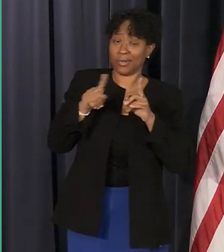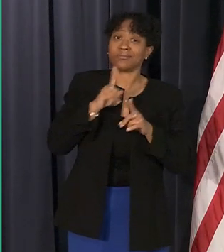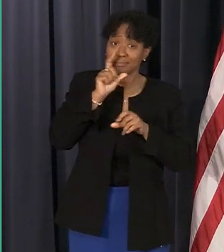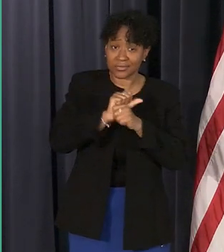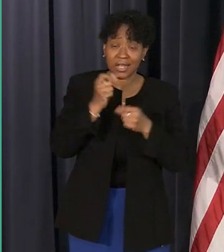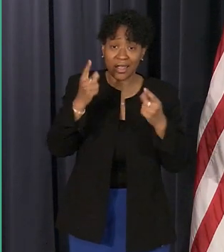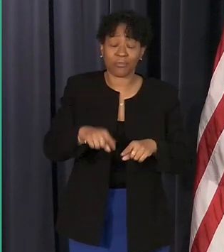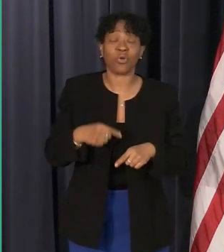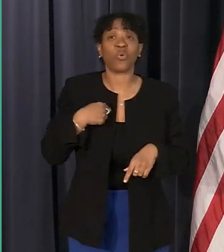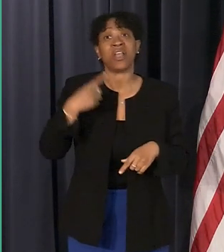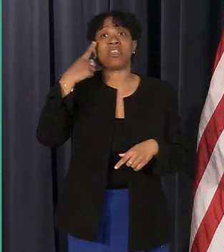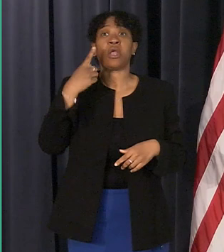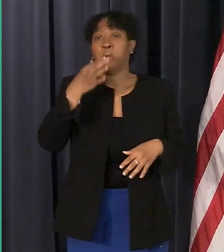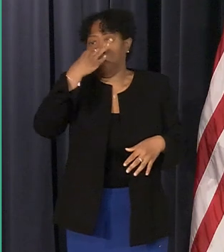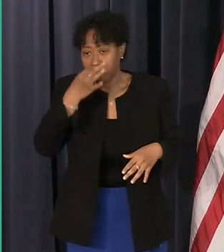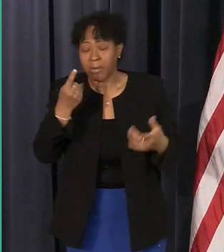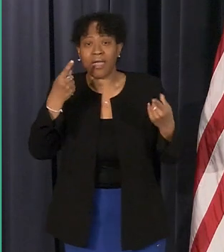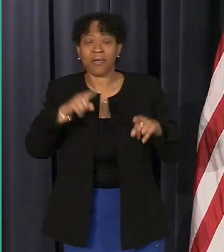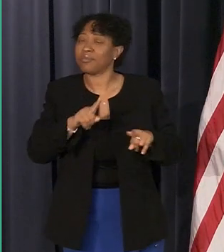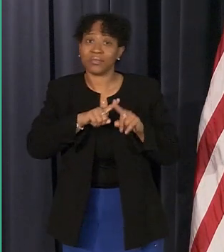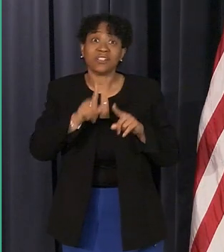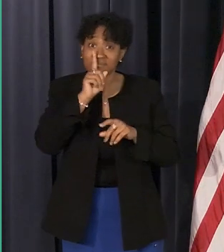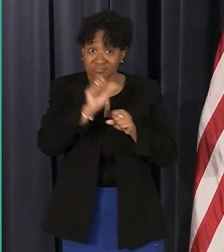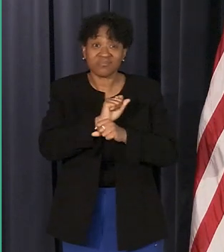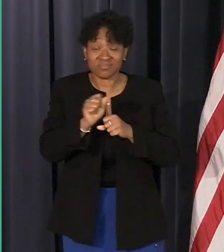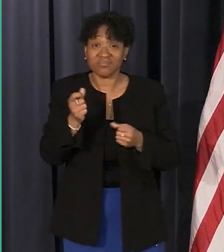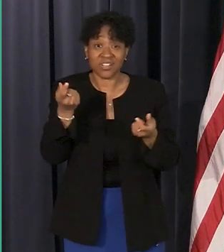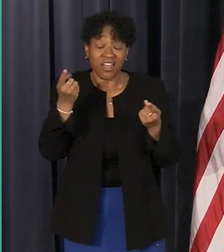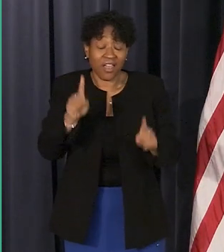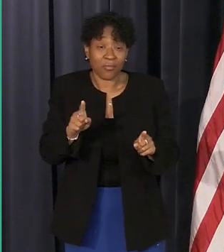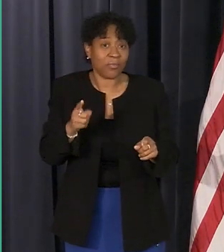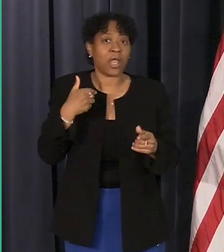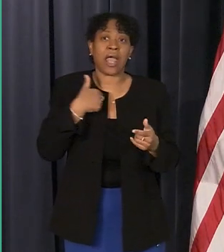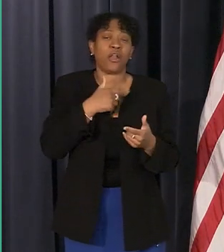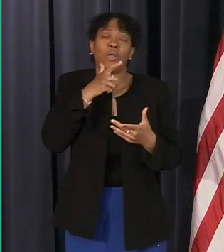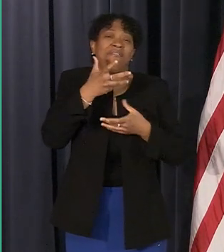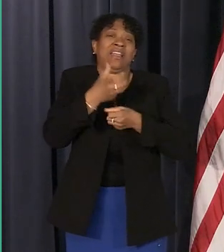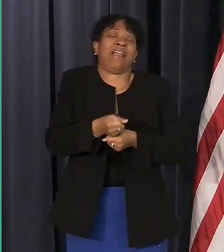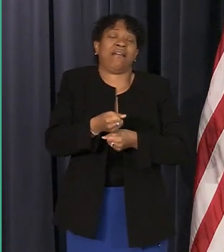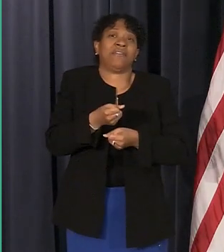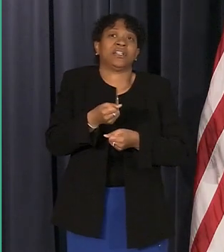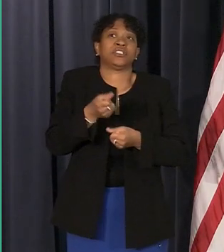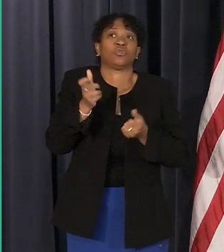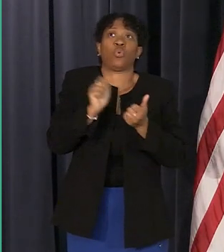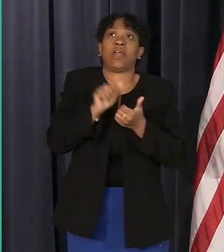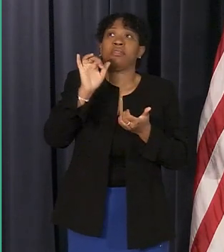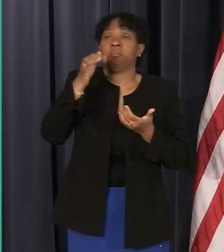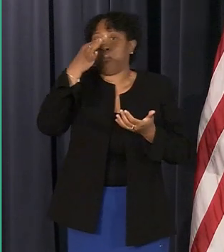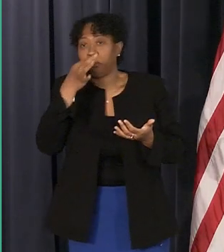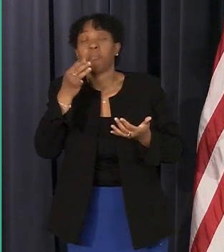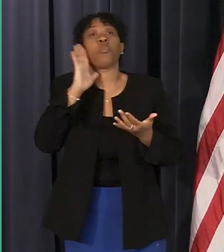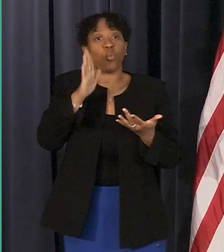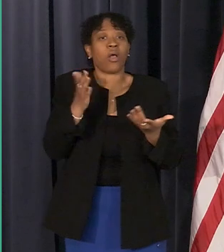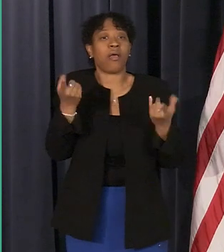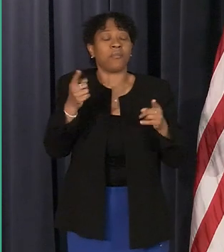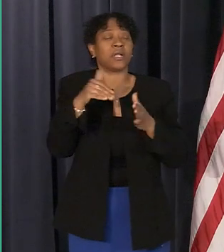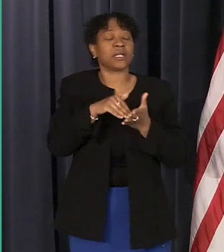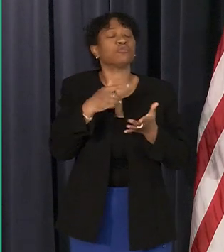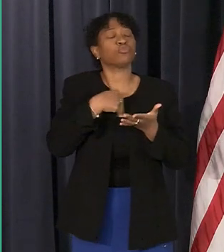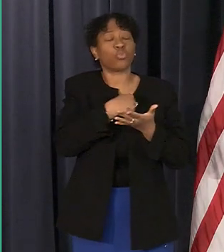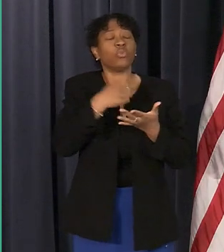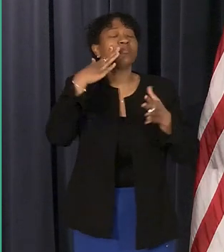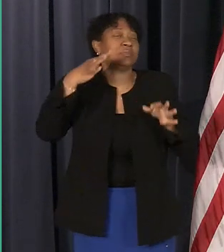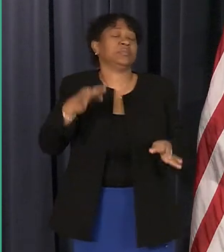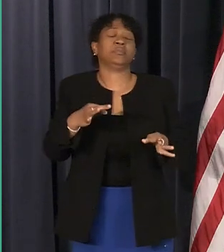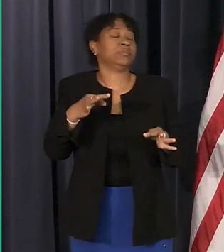it was a fluke it'll be another hundred years but i don't have any confidence that's the case so after last summer we looked at this and said